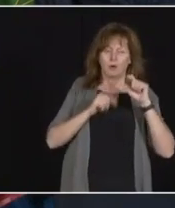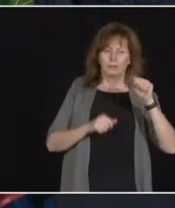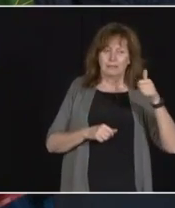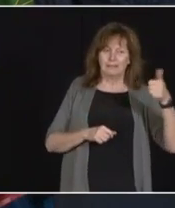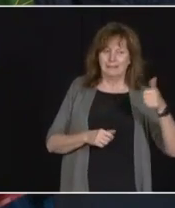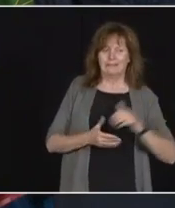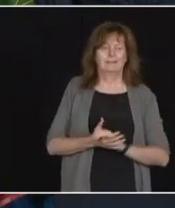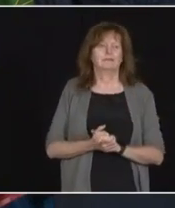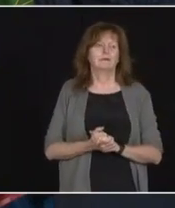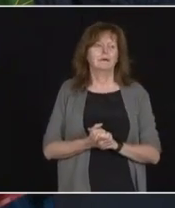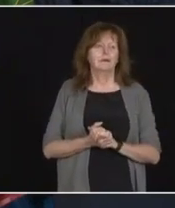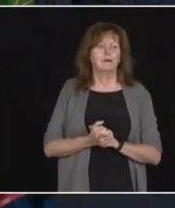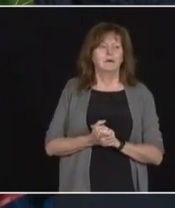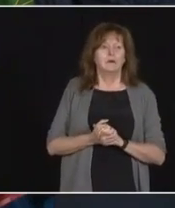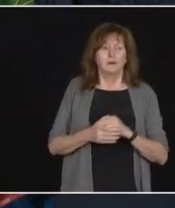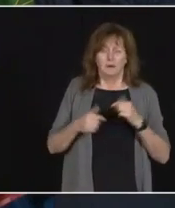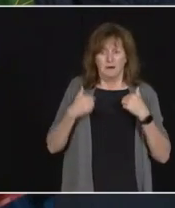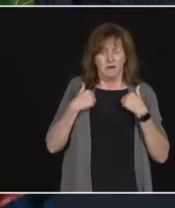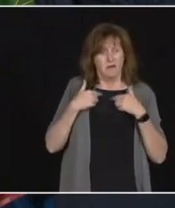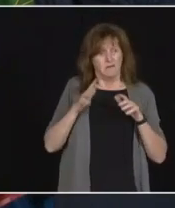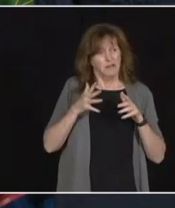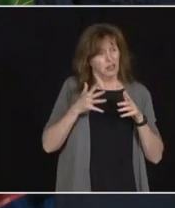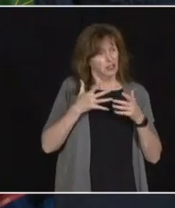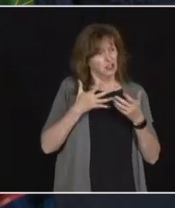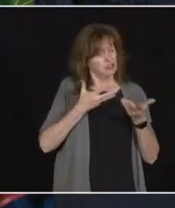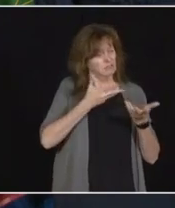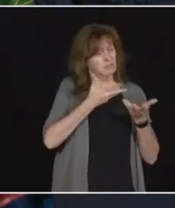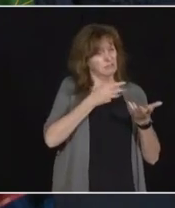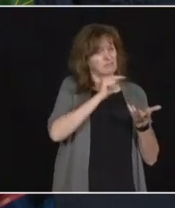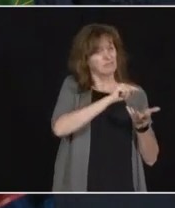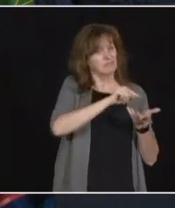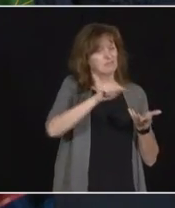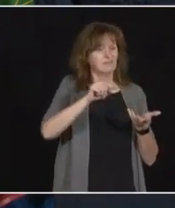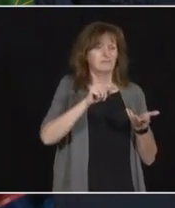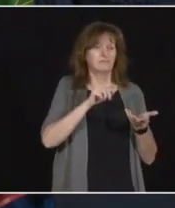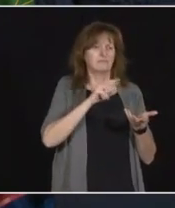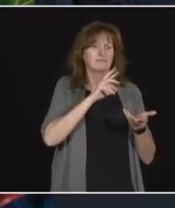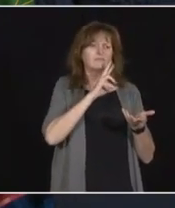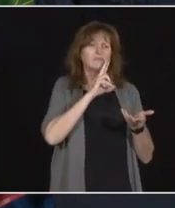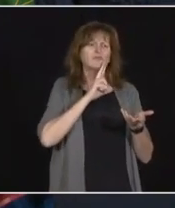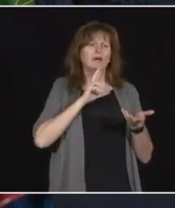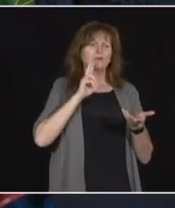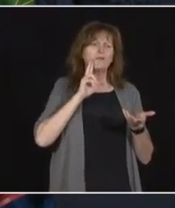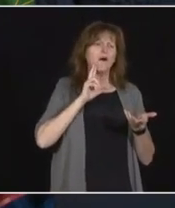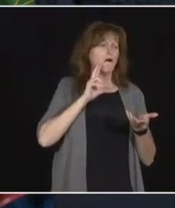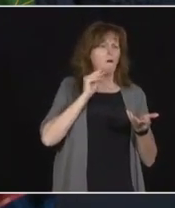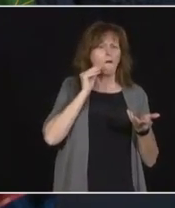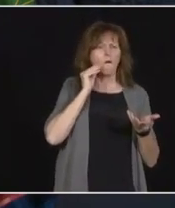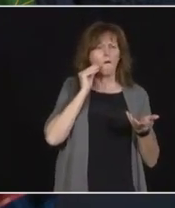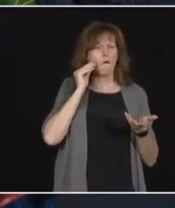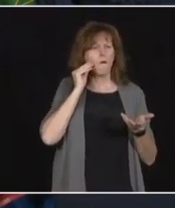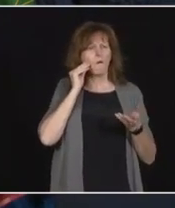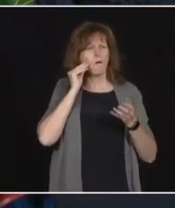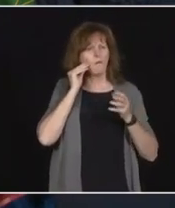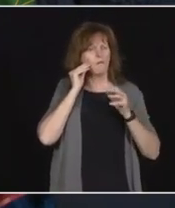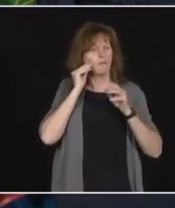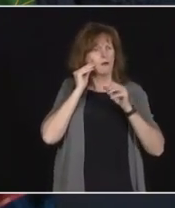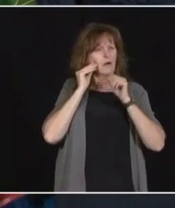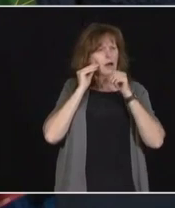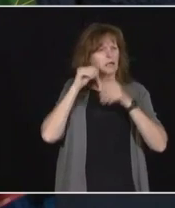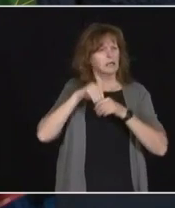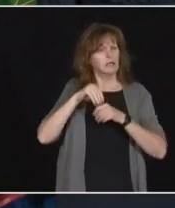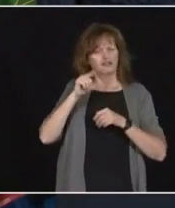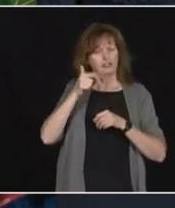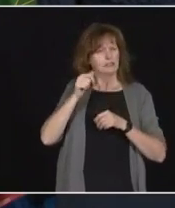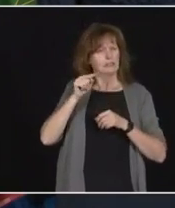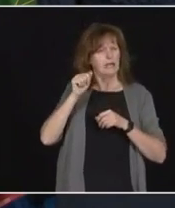Thank spoken to a number of restaurant owners outside of the Golden Horseshoe who plan on reopening tomorrow. They say things are not going very smoothly. They're